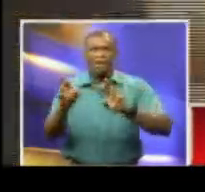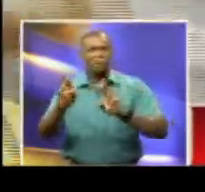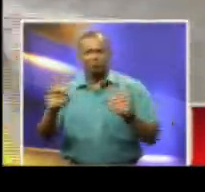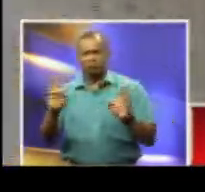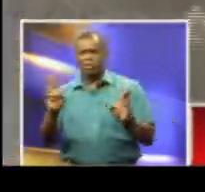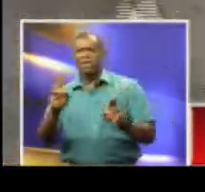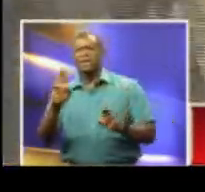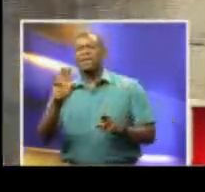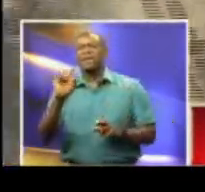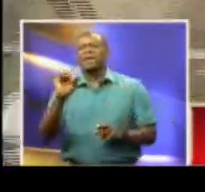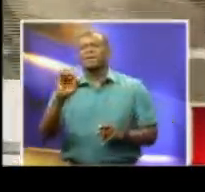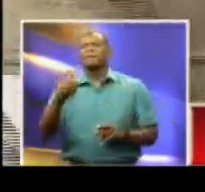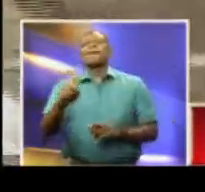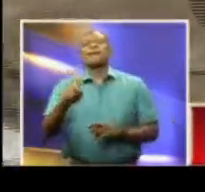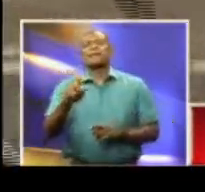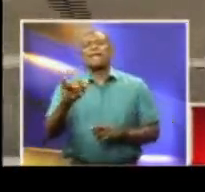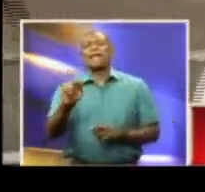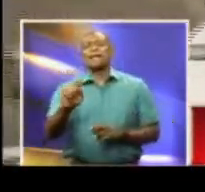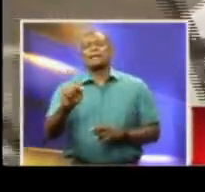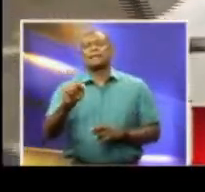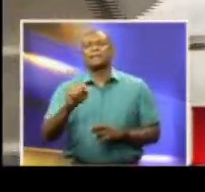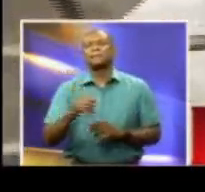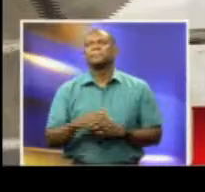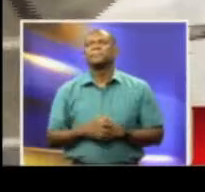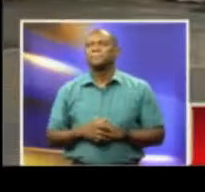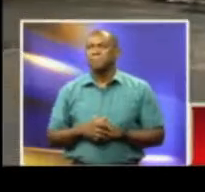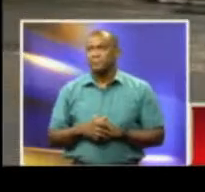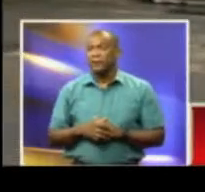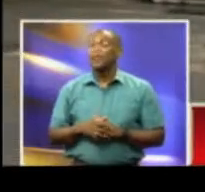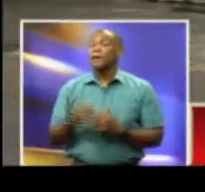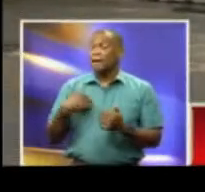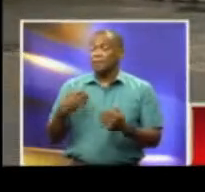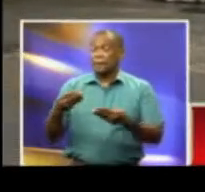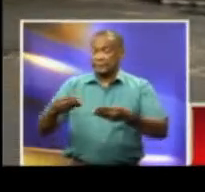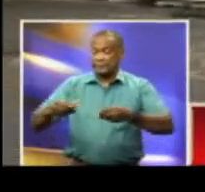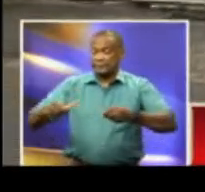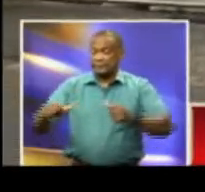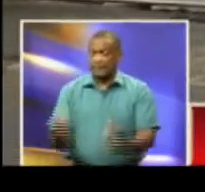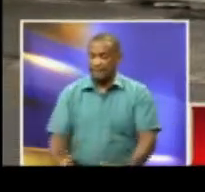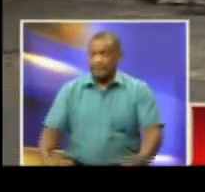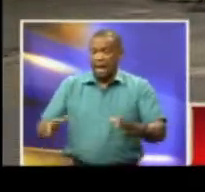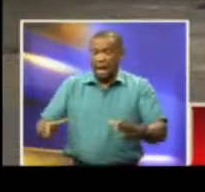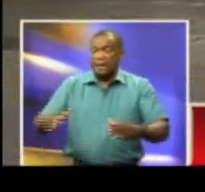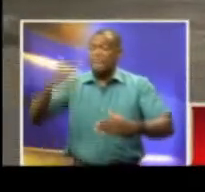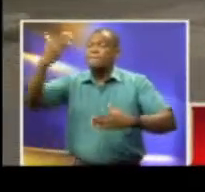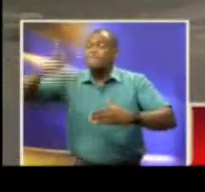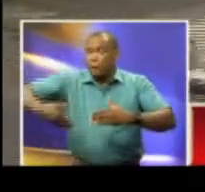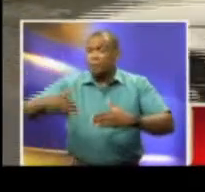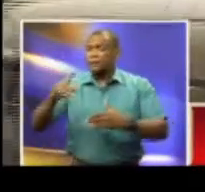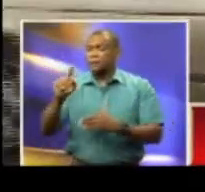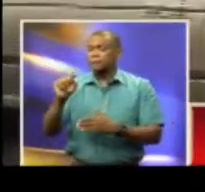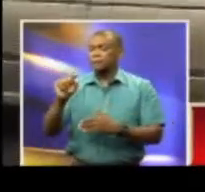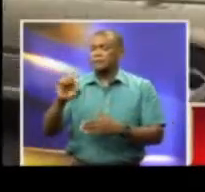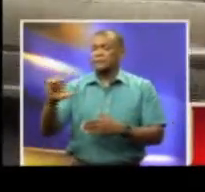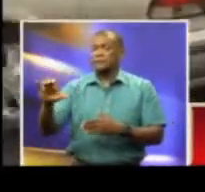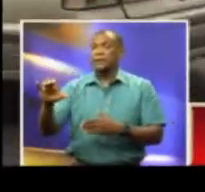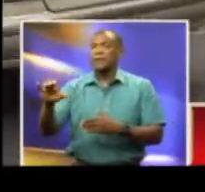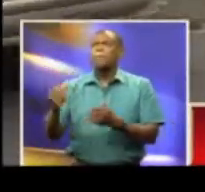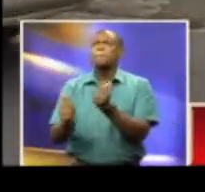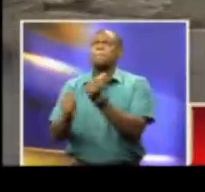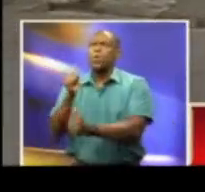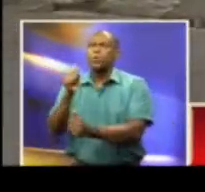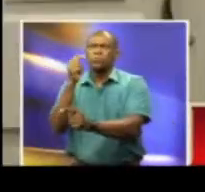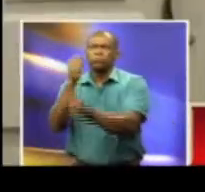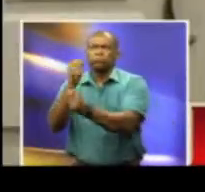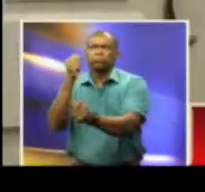observed sandbags placed to the gate of the commission in Scarborough, and the majority of trucks had been removed from